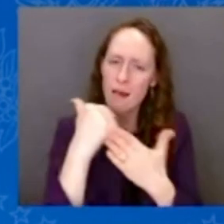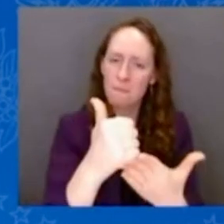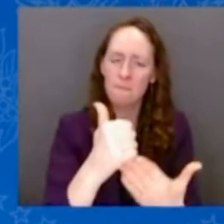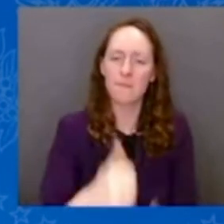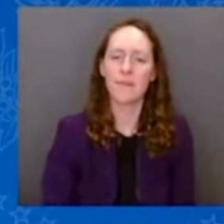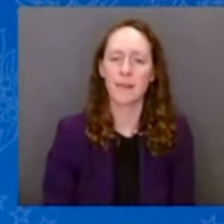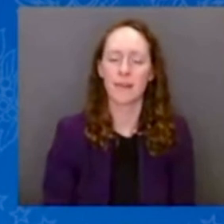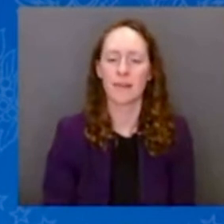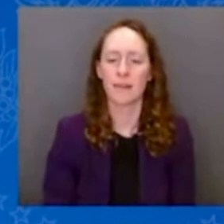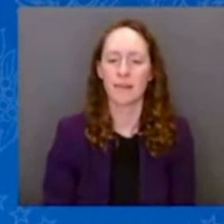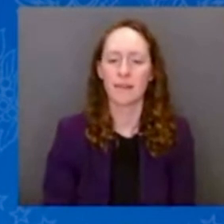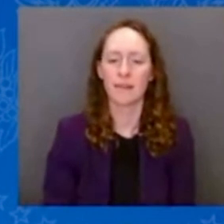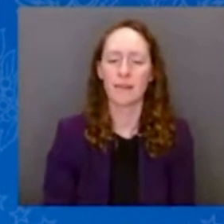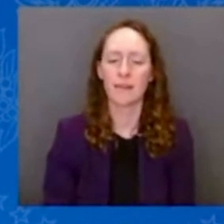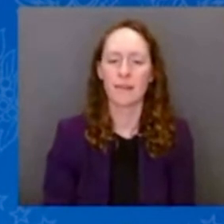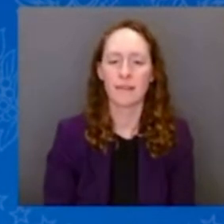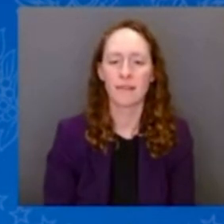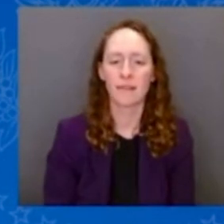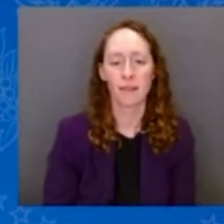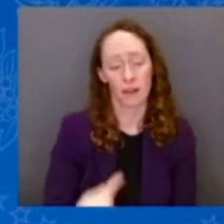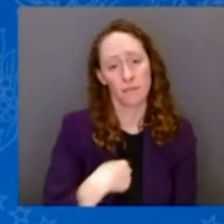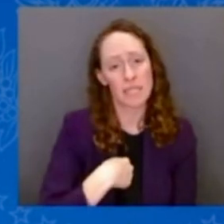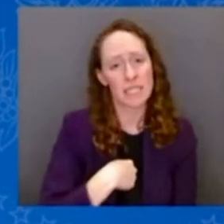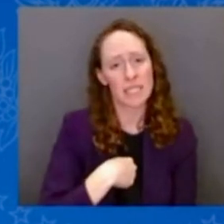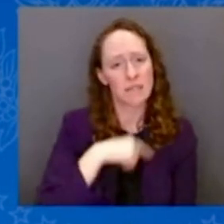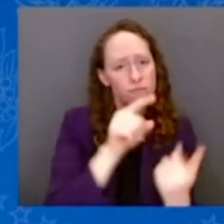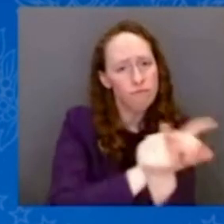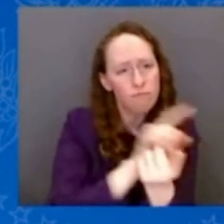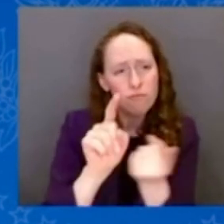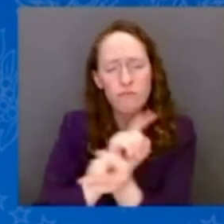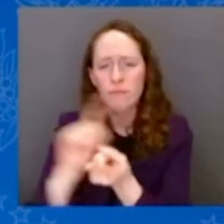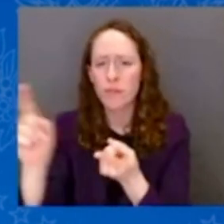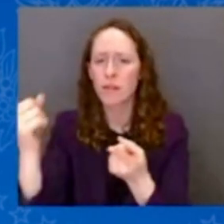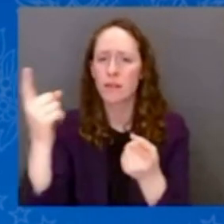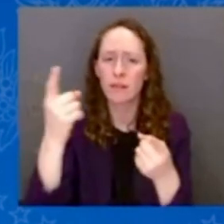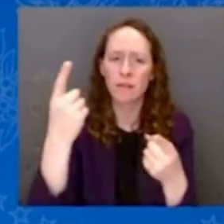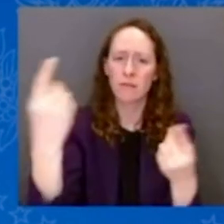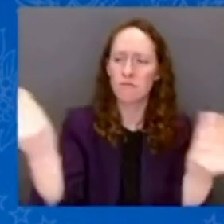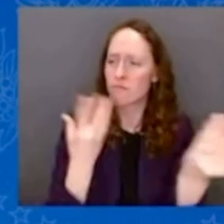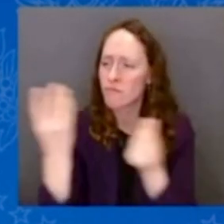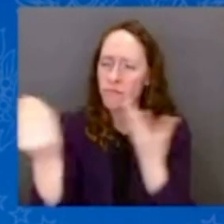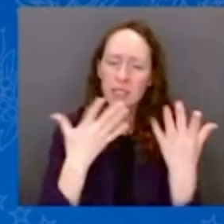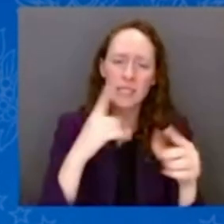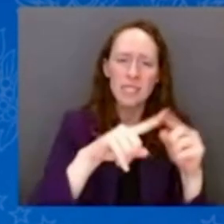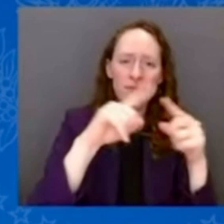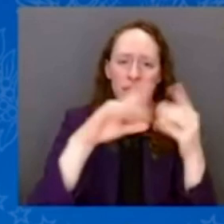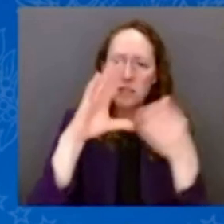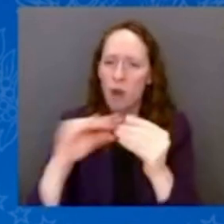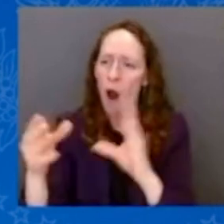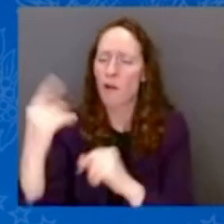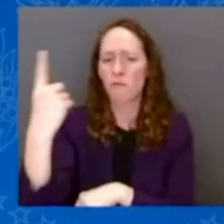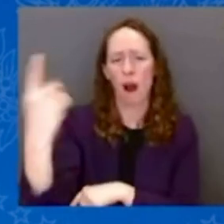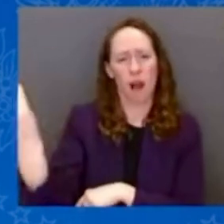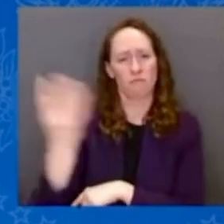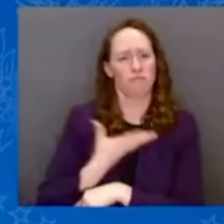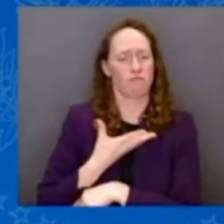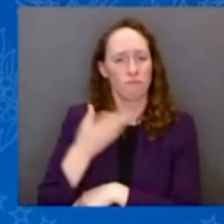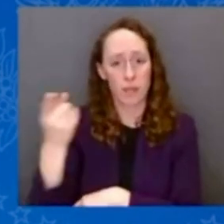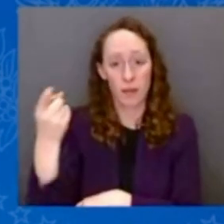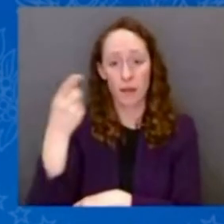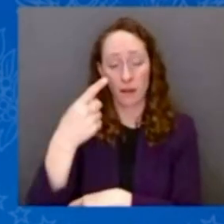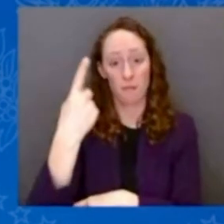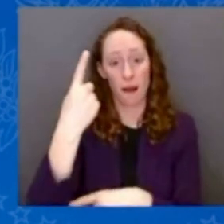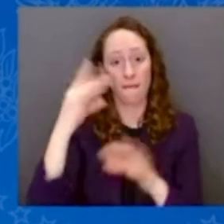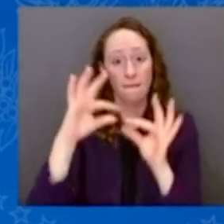when finally the roof came off the house, we're under the bed, we came back down.